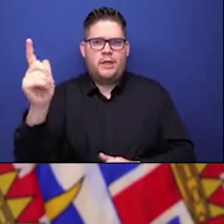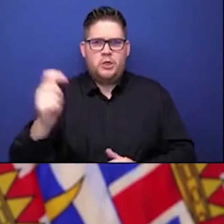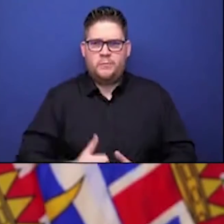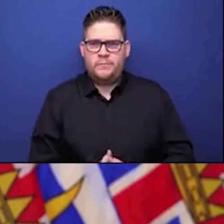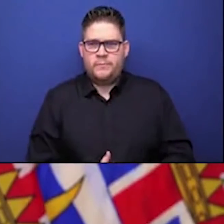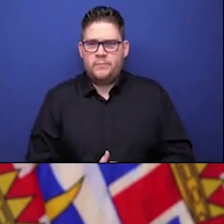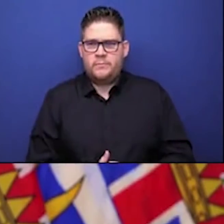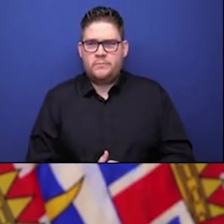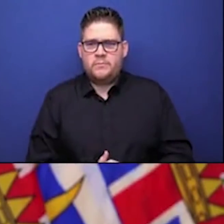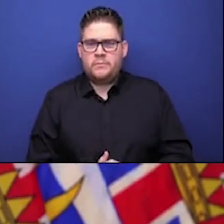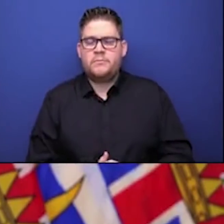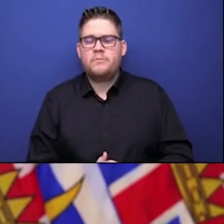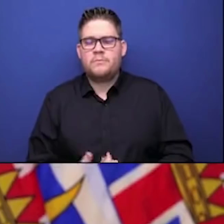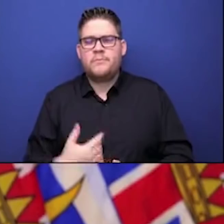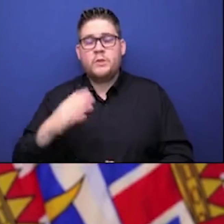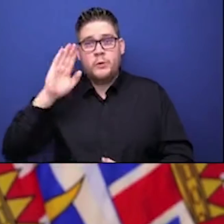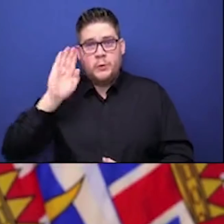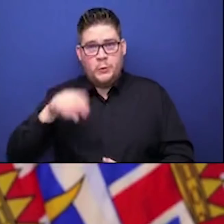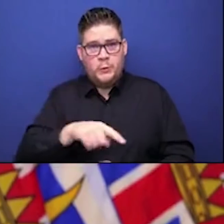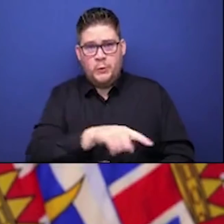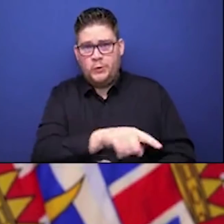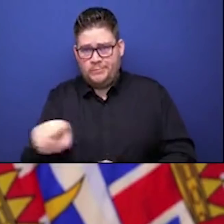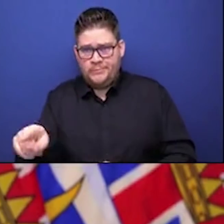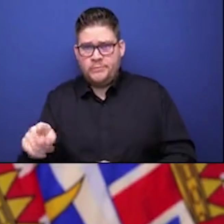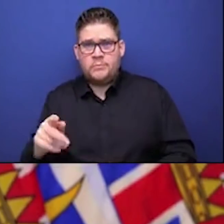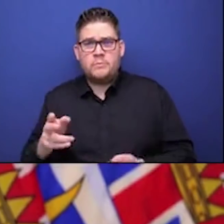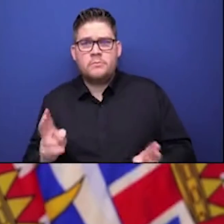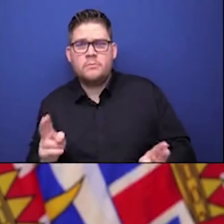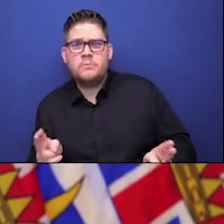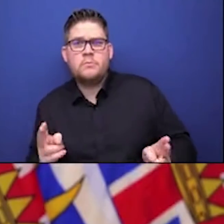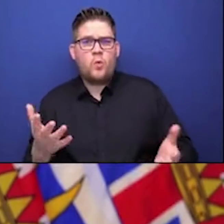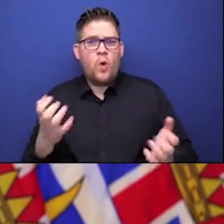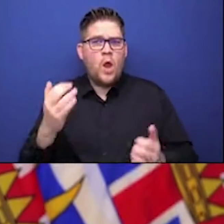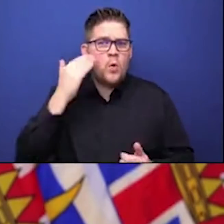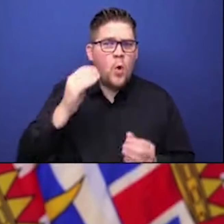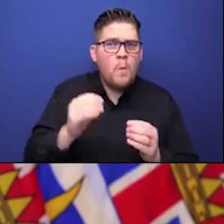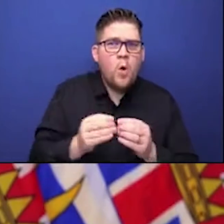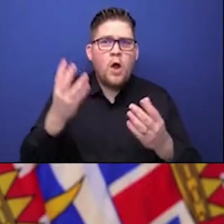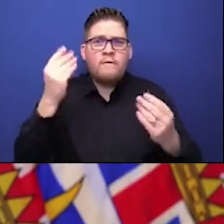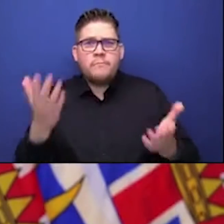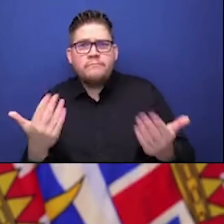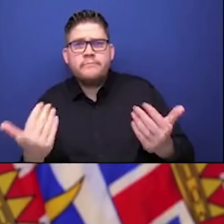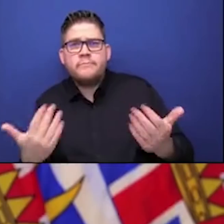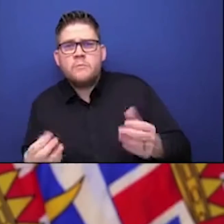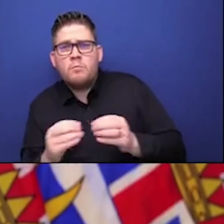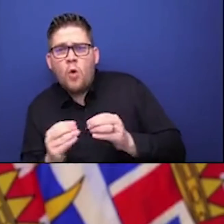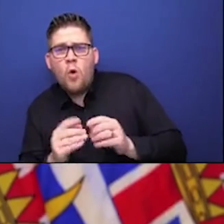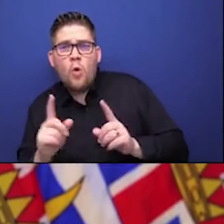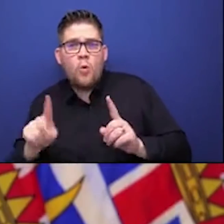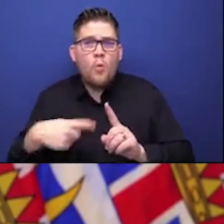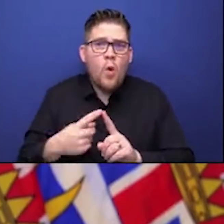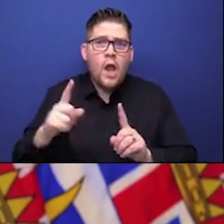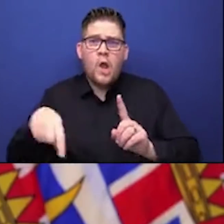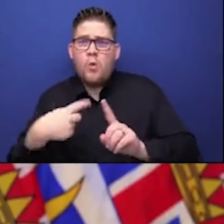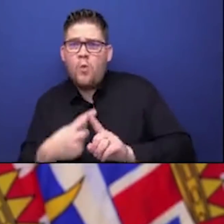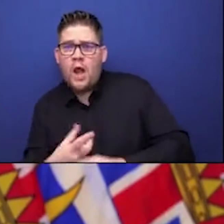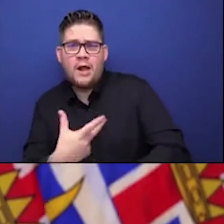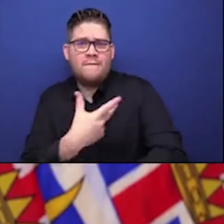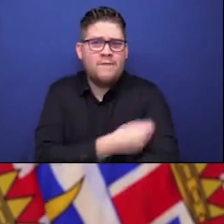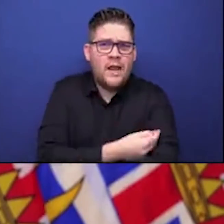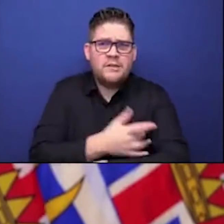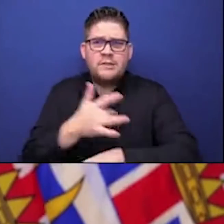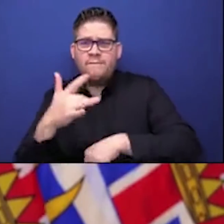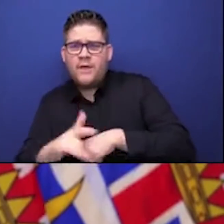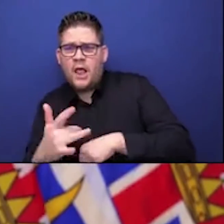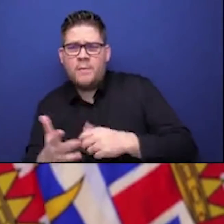well. As we have seen that as more people are taking the vaccine and we are showing it's safe more people are